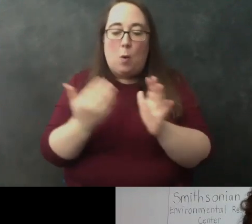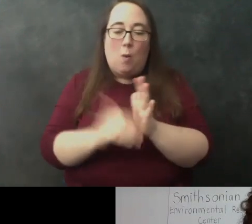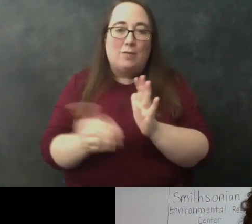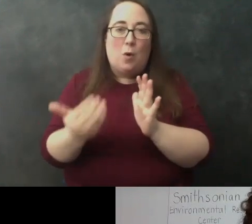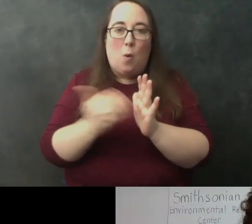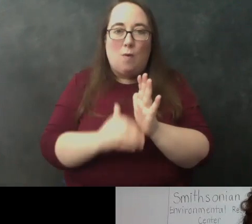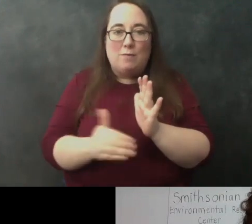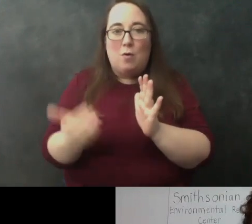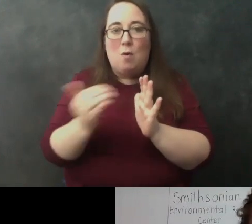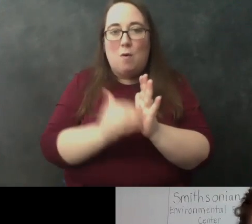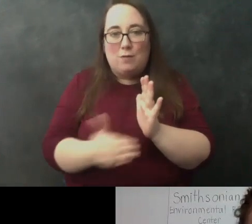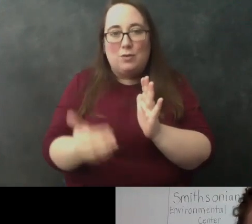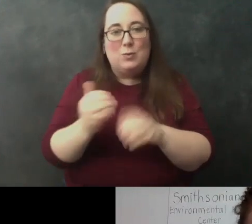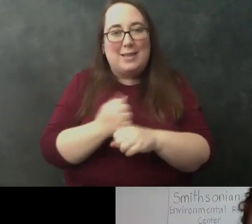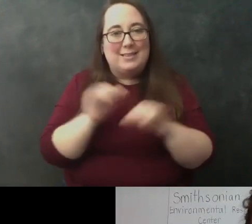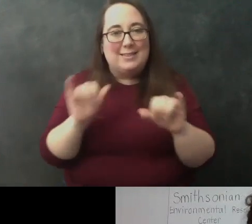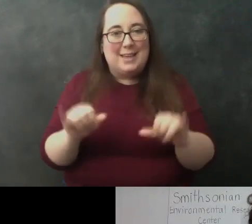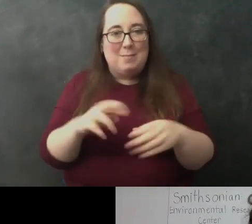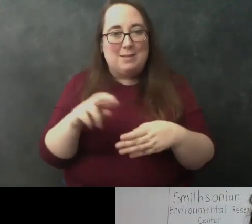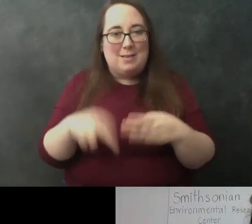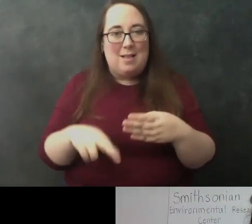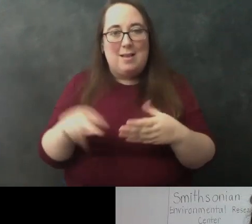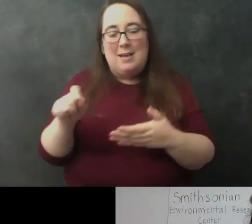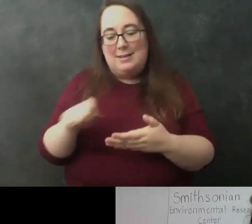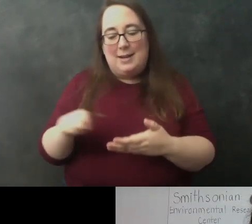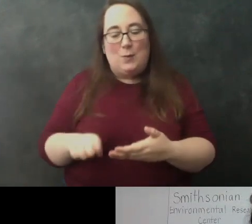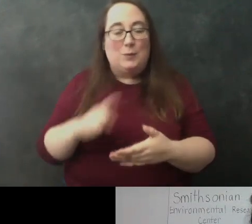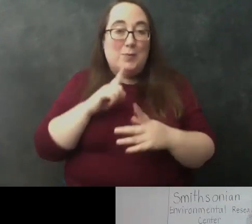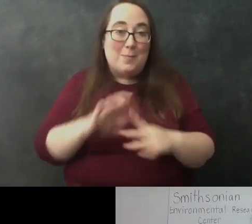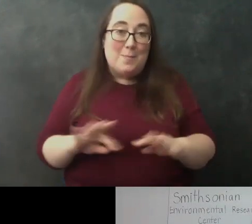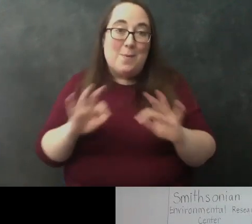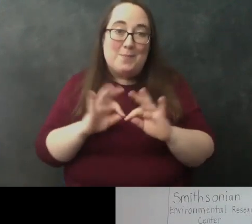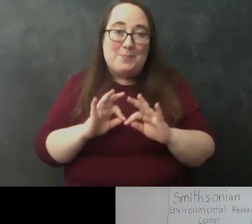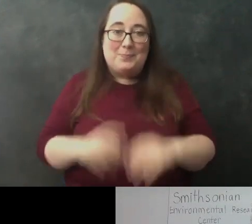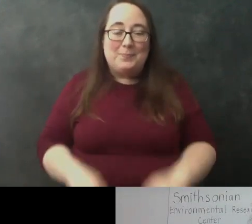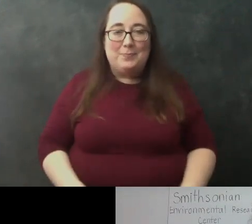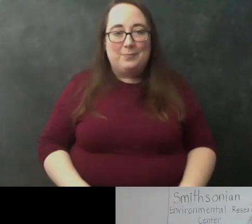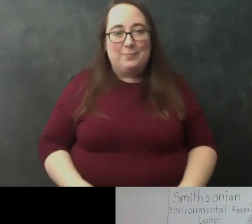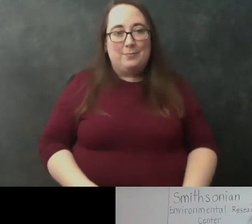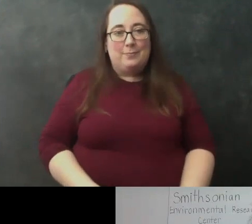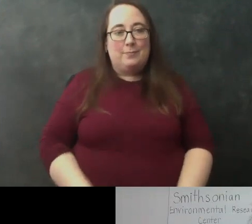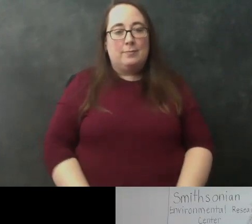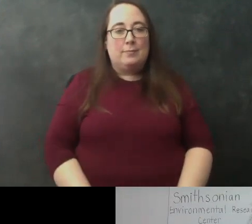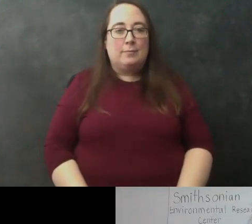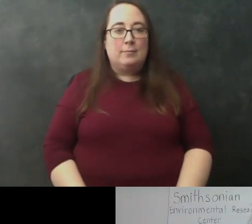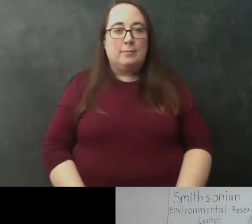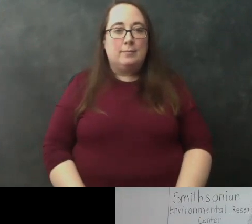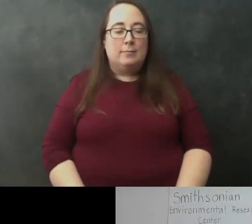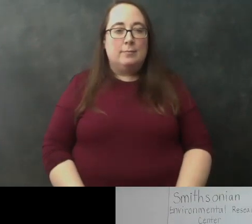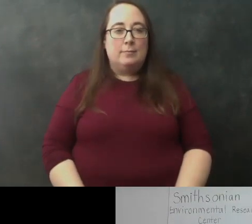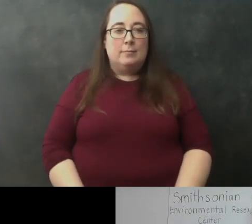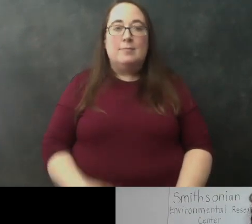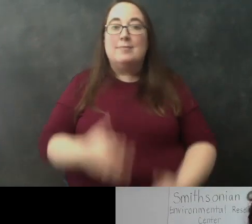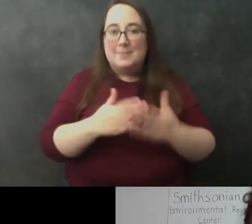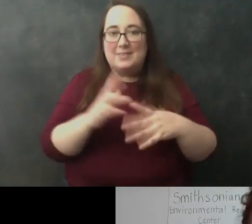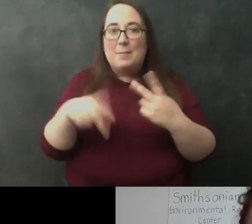repeat your results so being able to take notes about what you did is really important and then i generally have some kind of outline